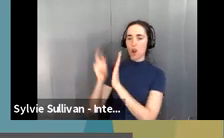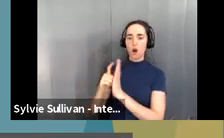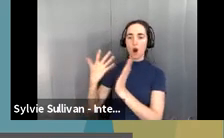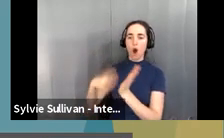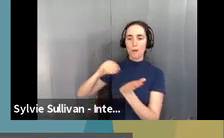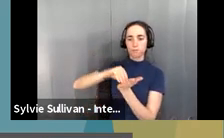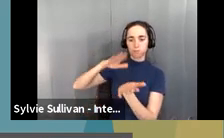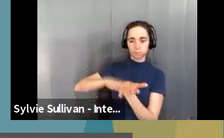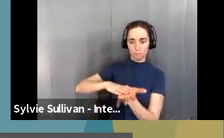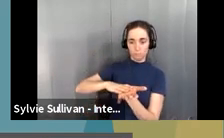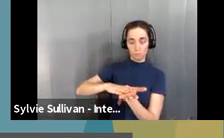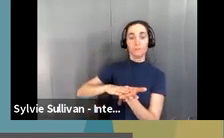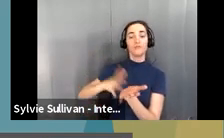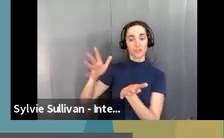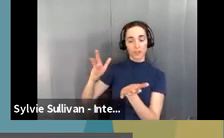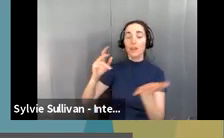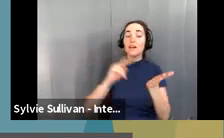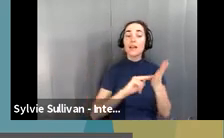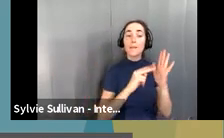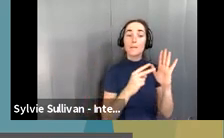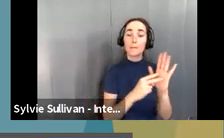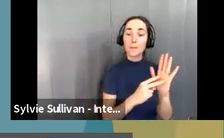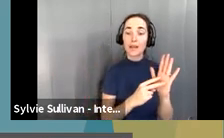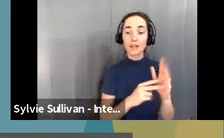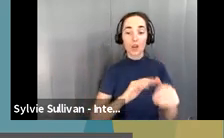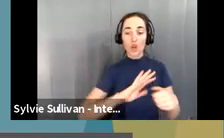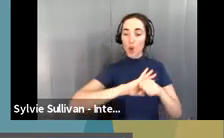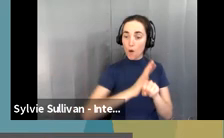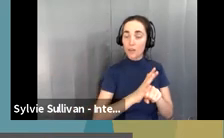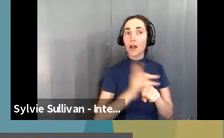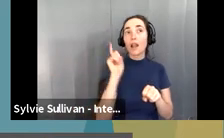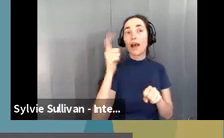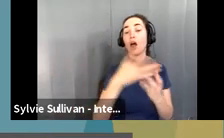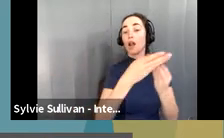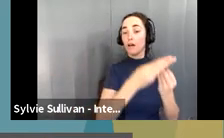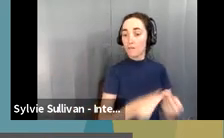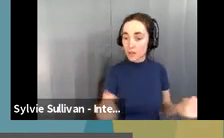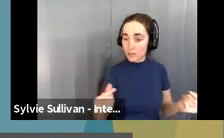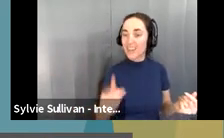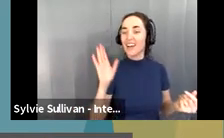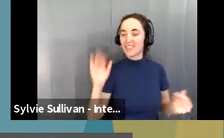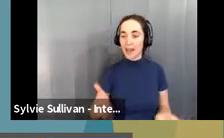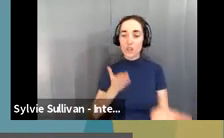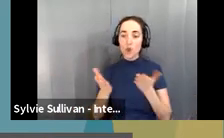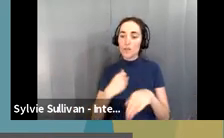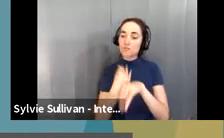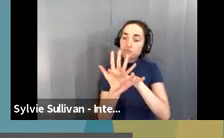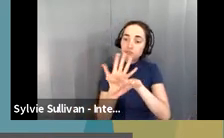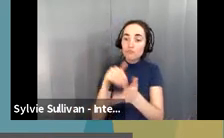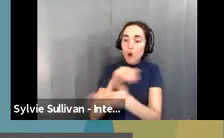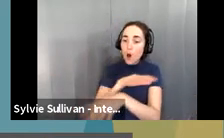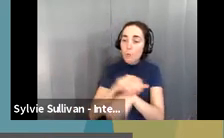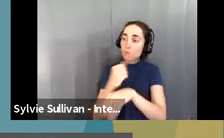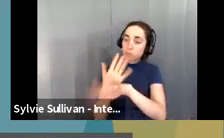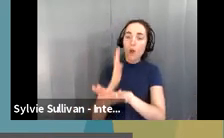post-pandemic, these, like the, these, this telehealth service is going to be here. It just may not be,